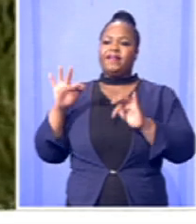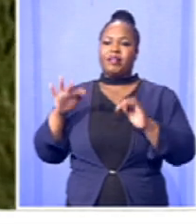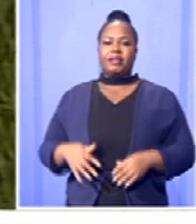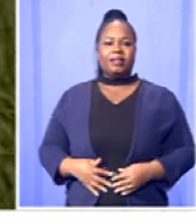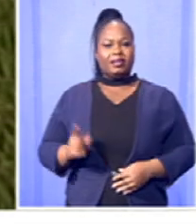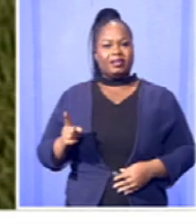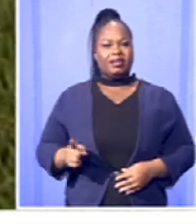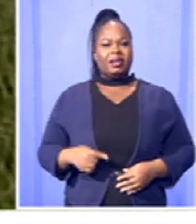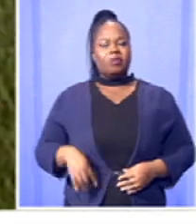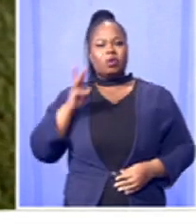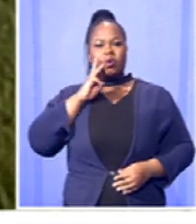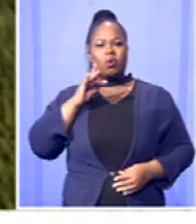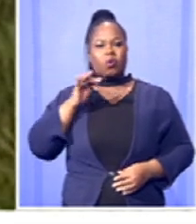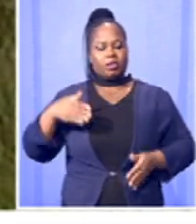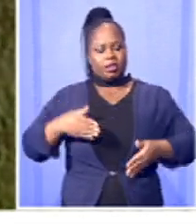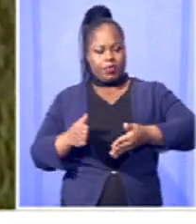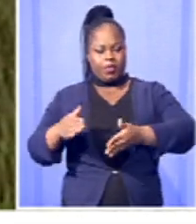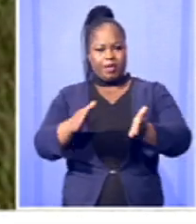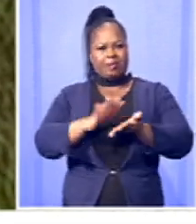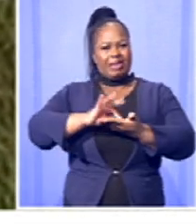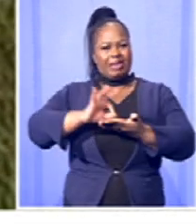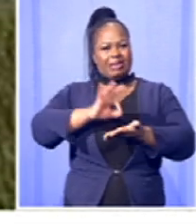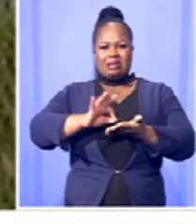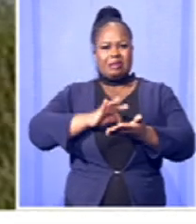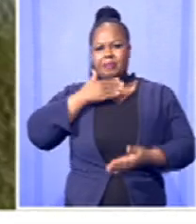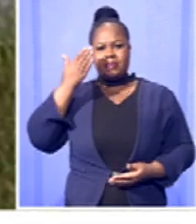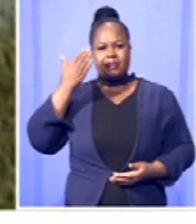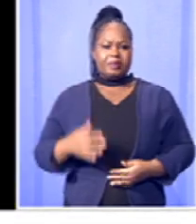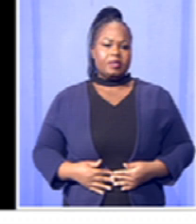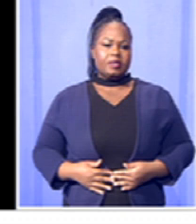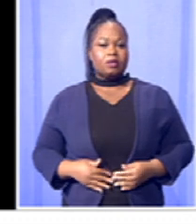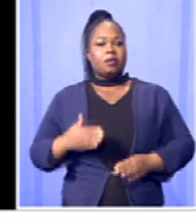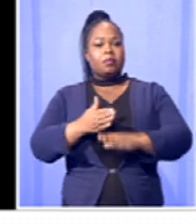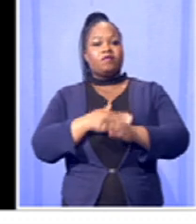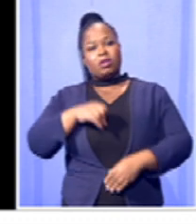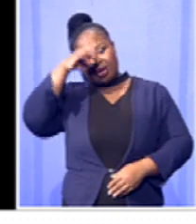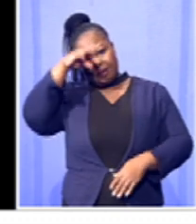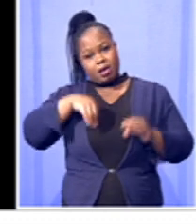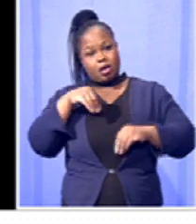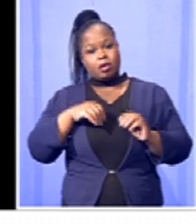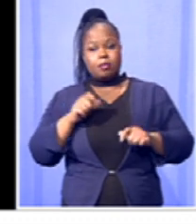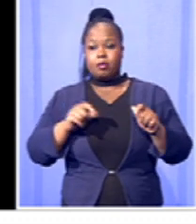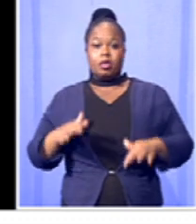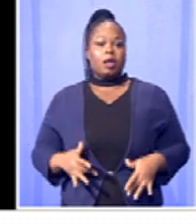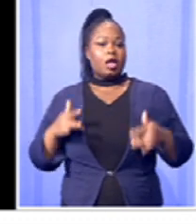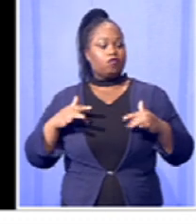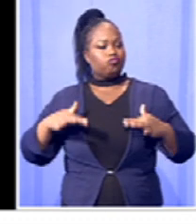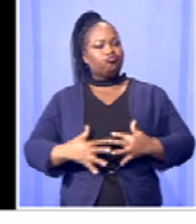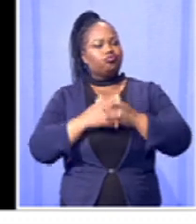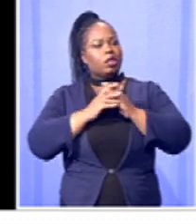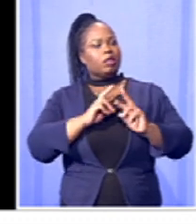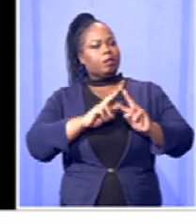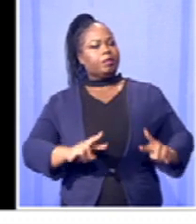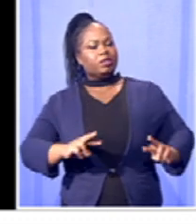polluted water streams and barren land. Before the mine, people were living harmoniously. Before the mine, the